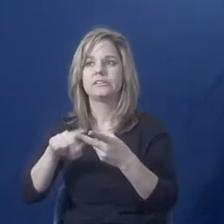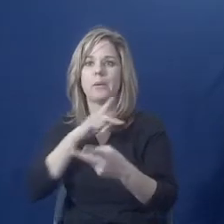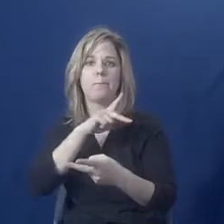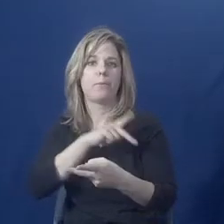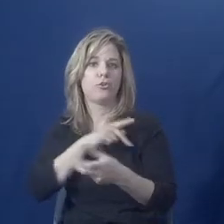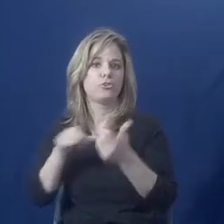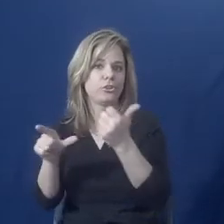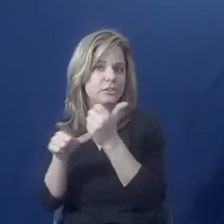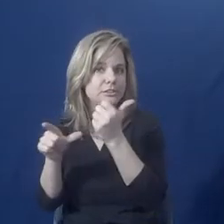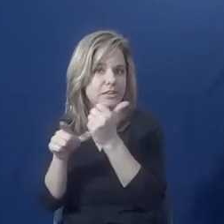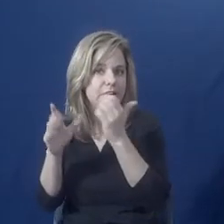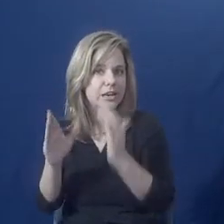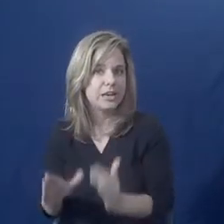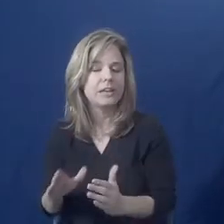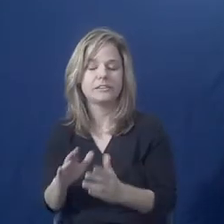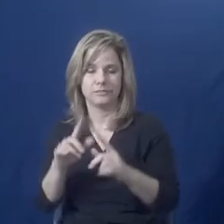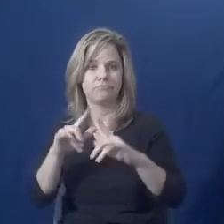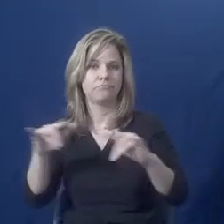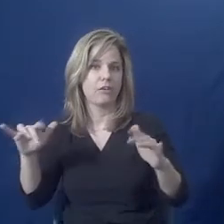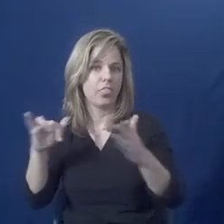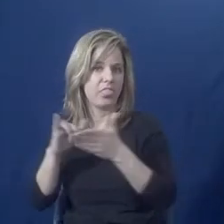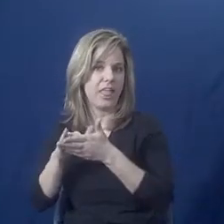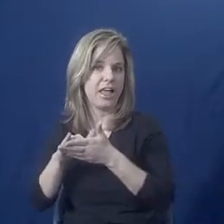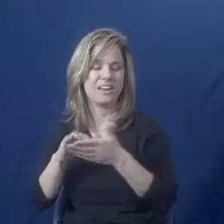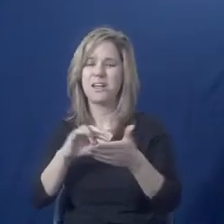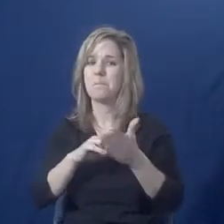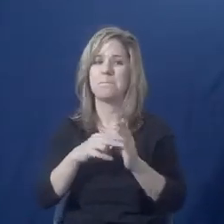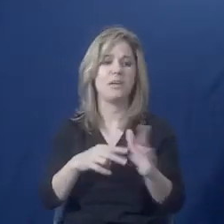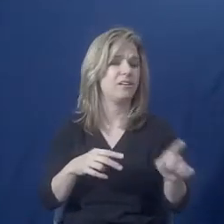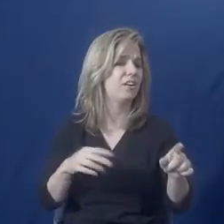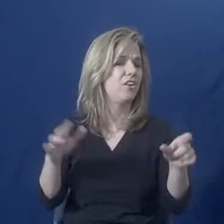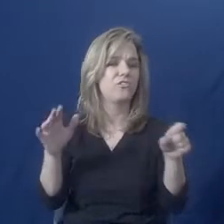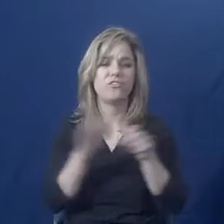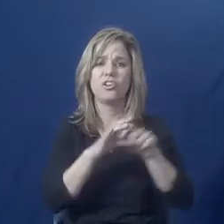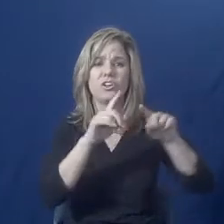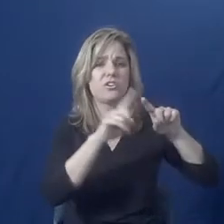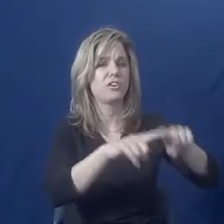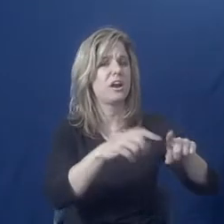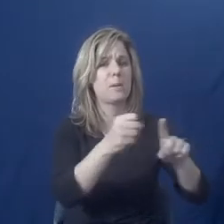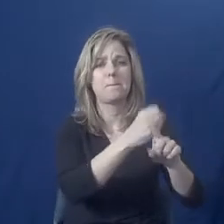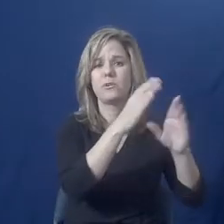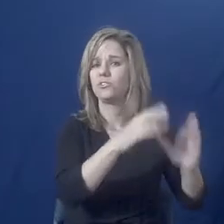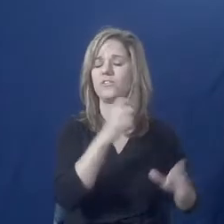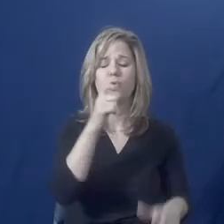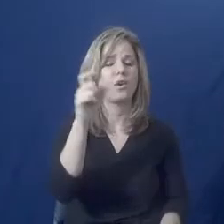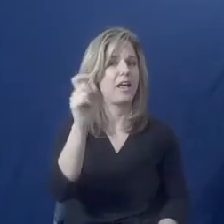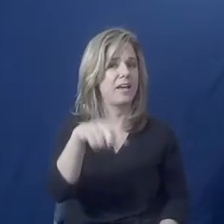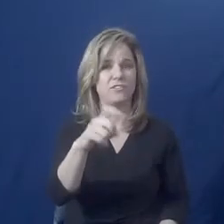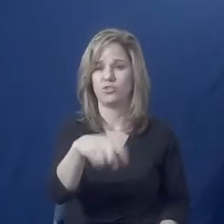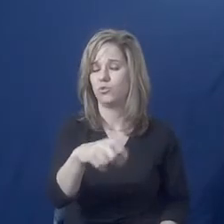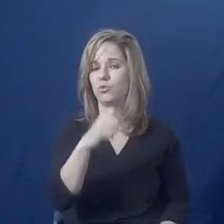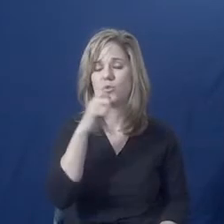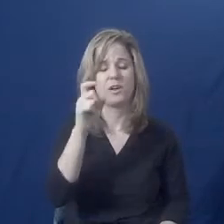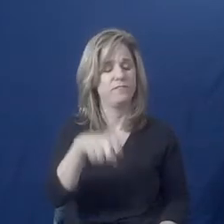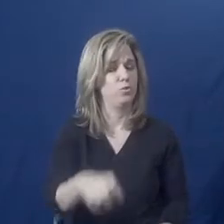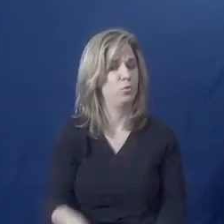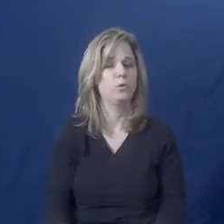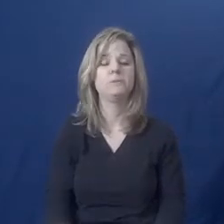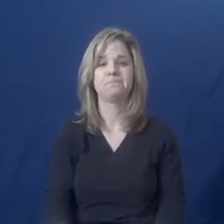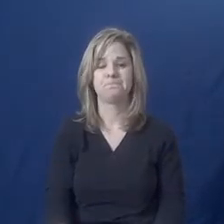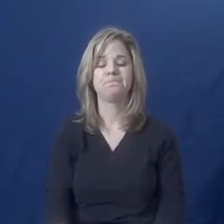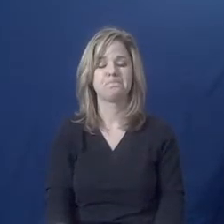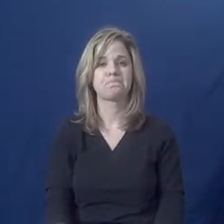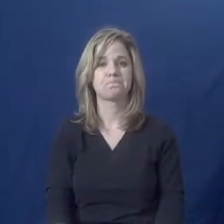And so you don't have to rely on an abusive person to take care of your daily needs. Do you use